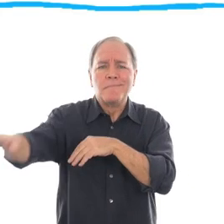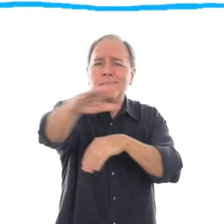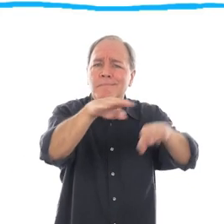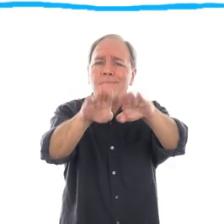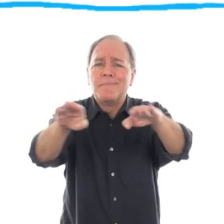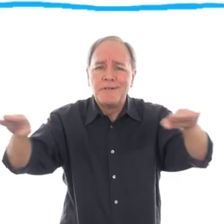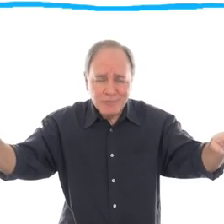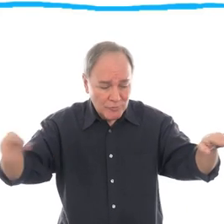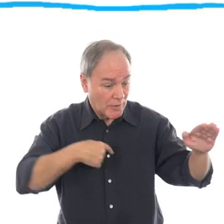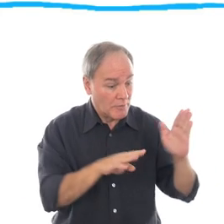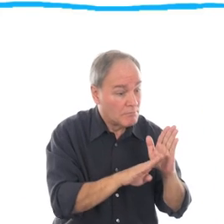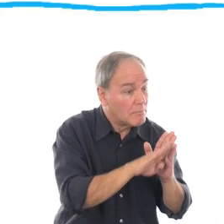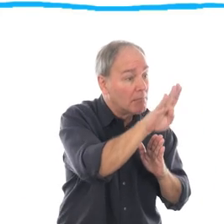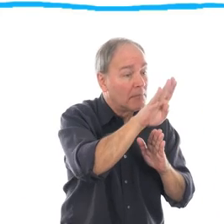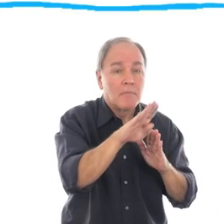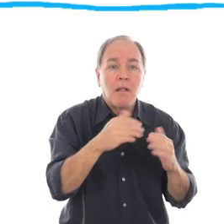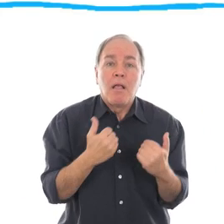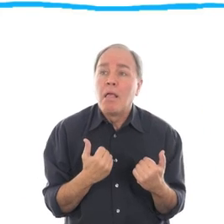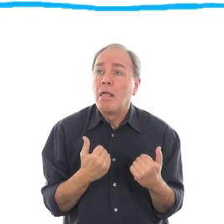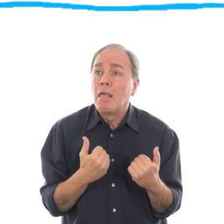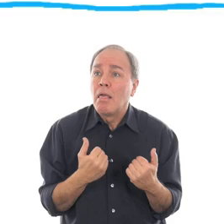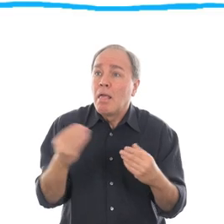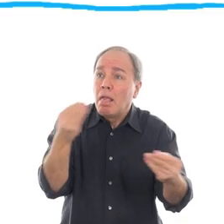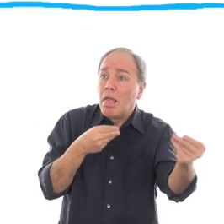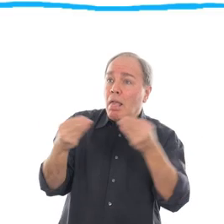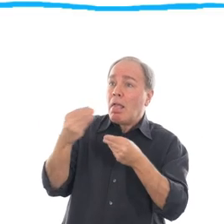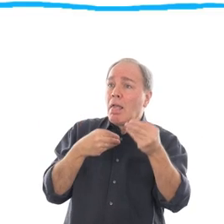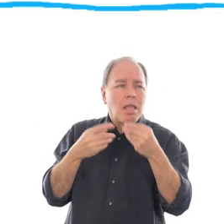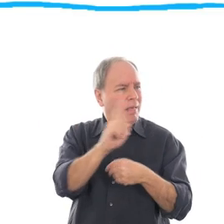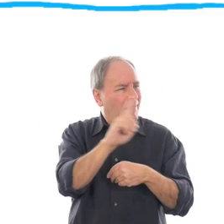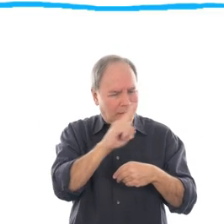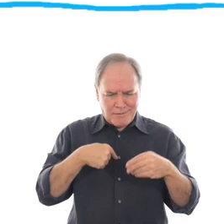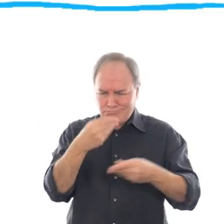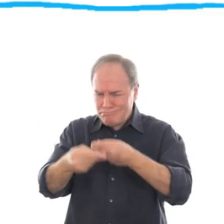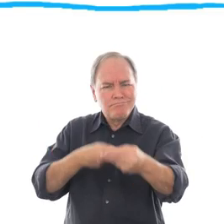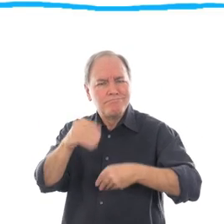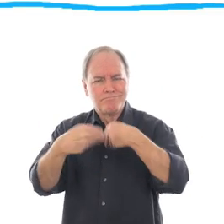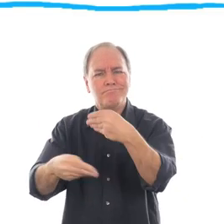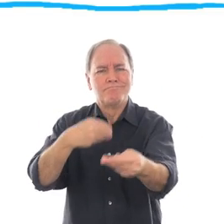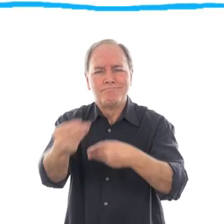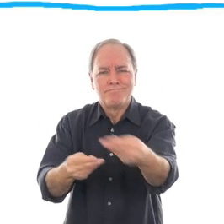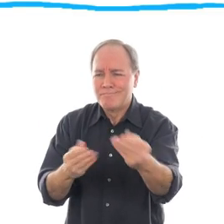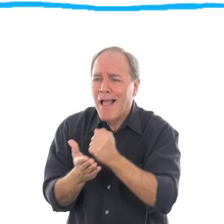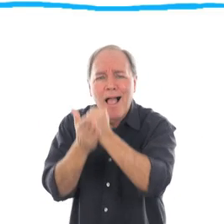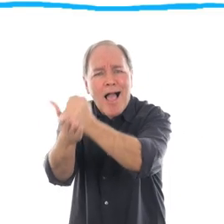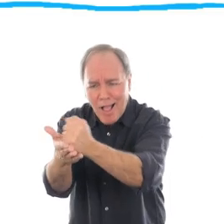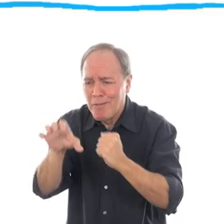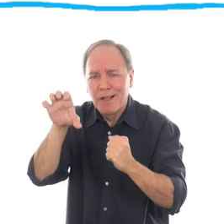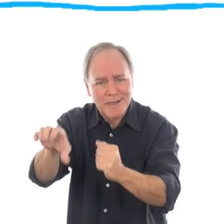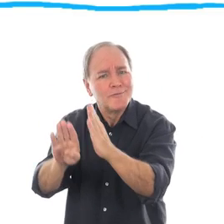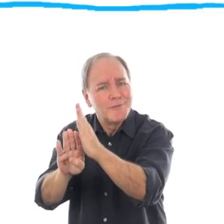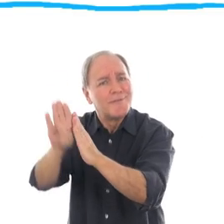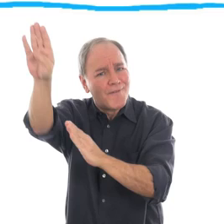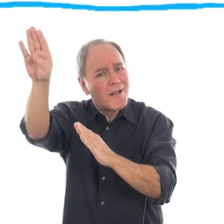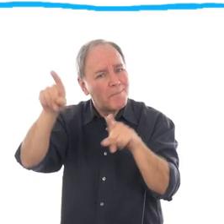they can excel as well. And they can be fully active citizens that are able to contribute